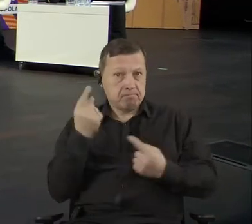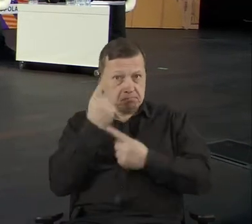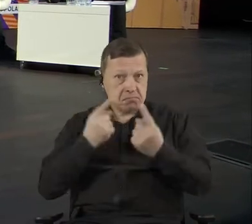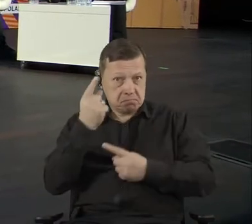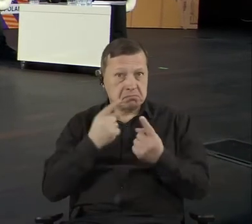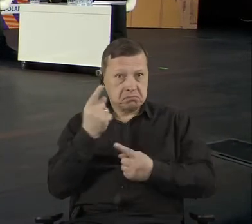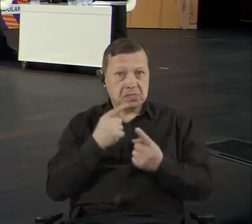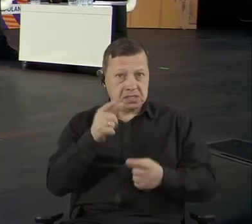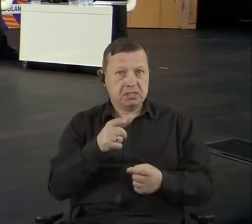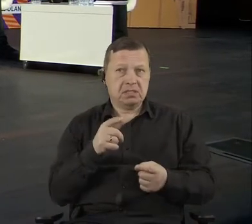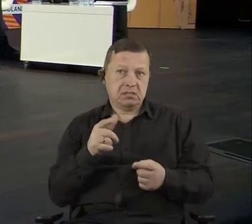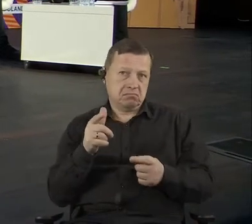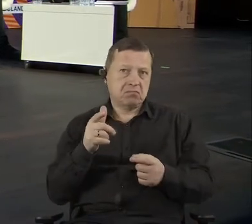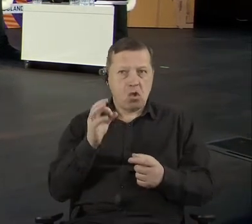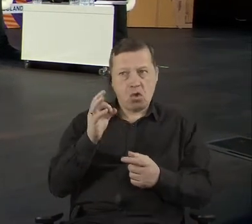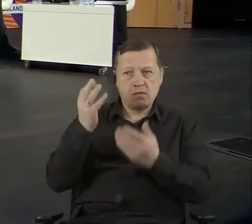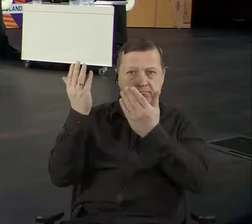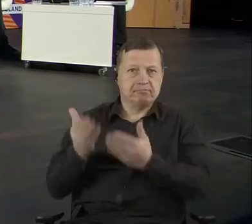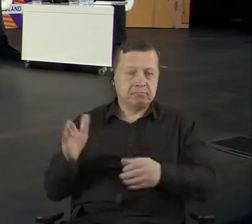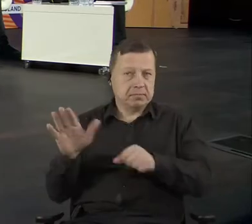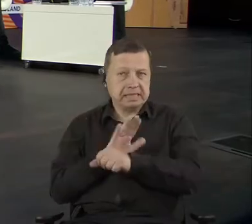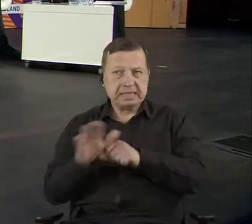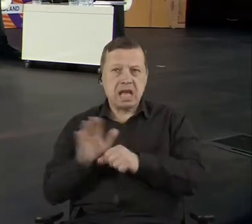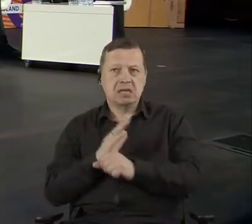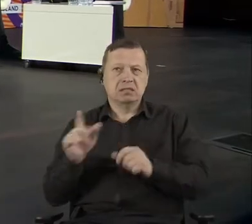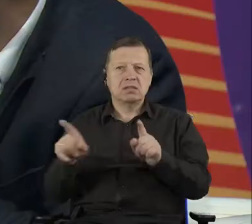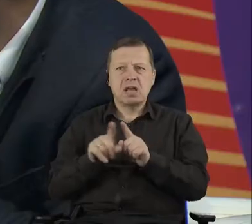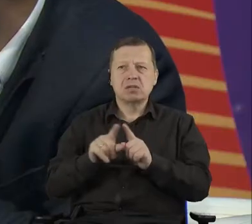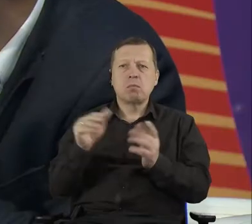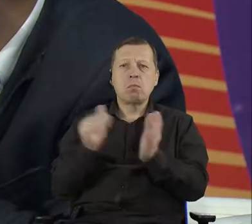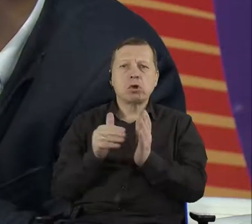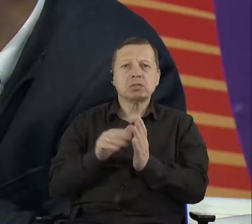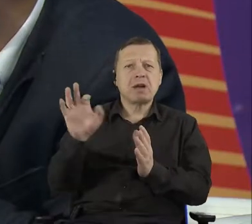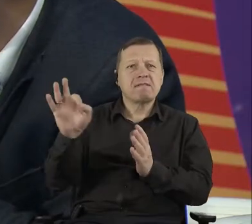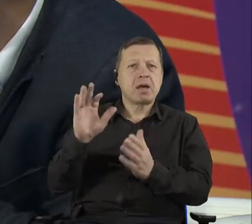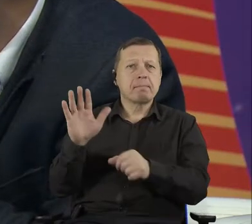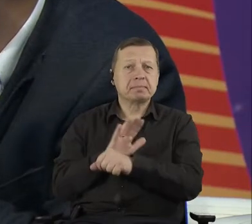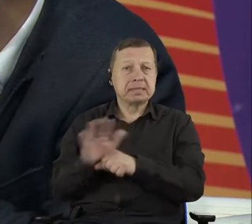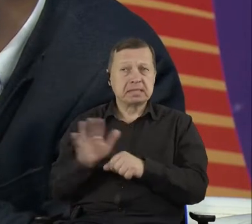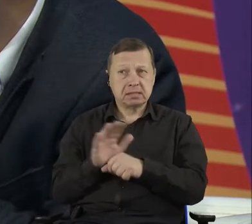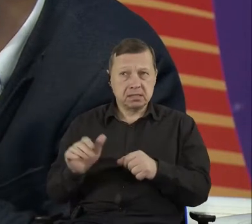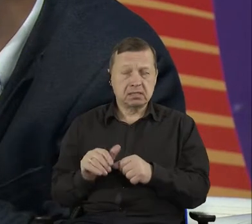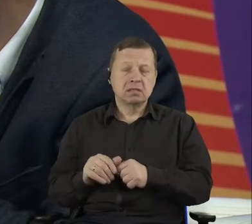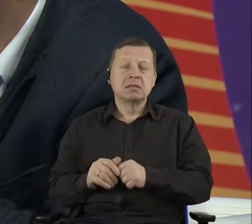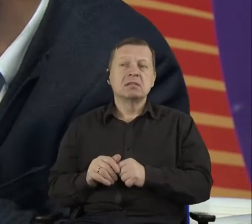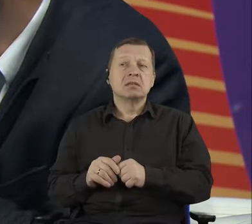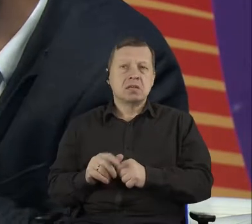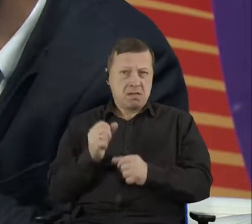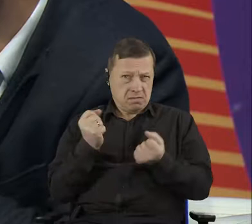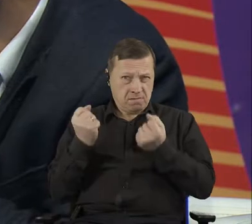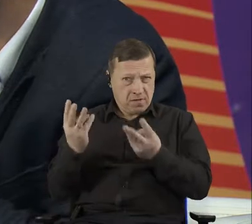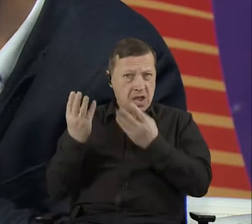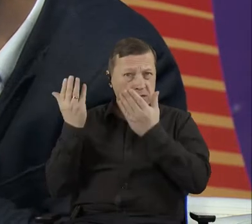understanding of the business needs is, uh, in your perspective, the most important thing happening